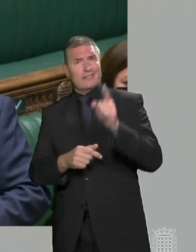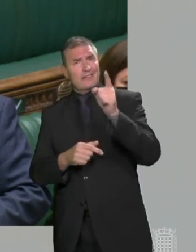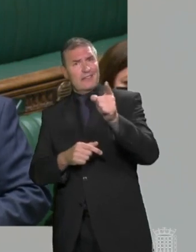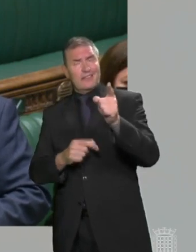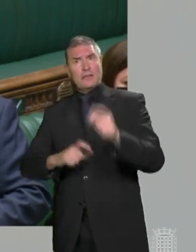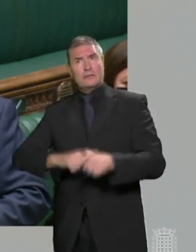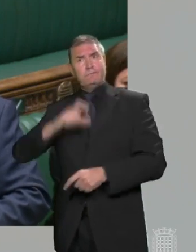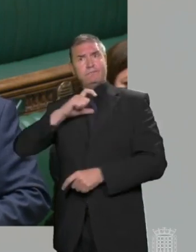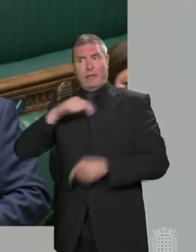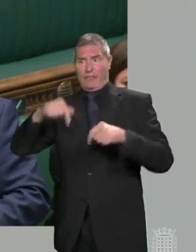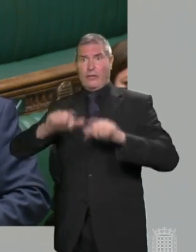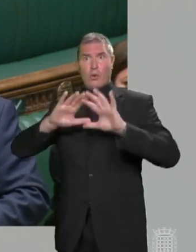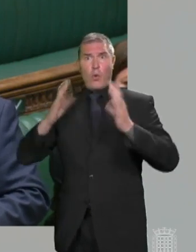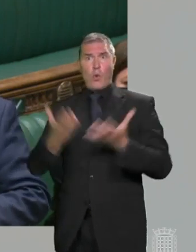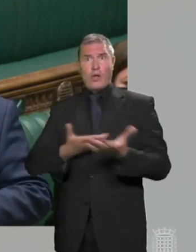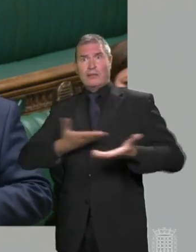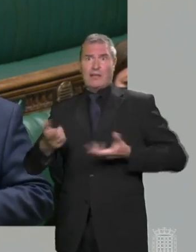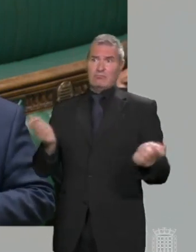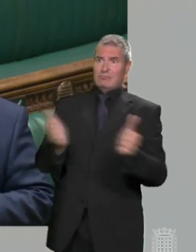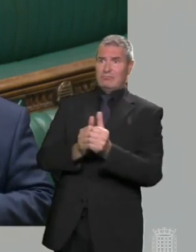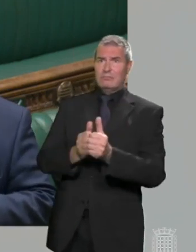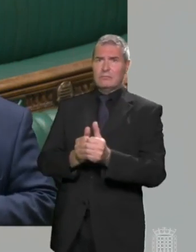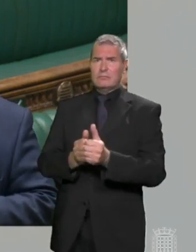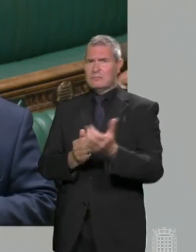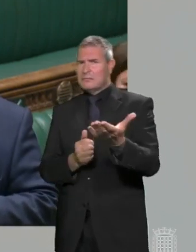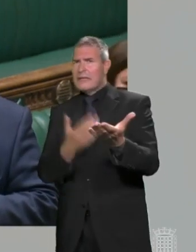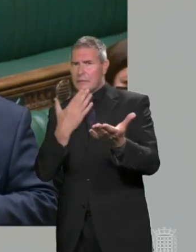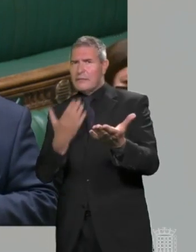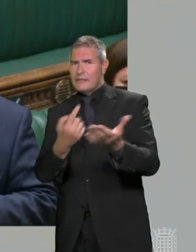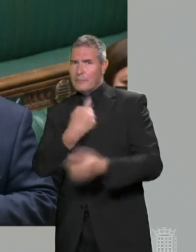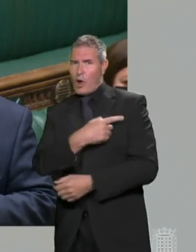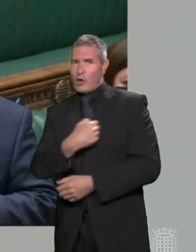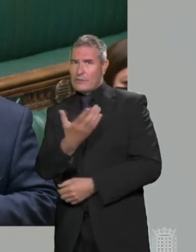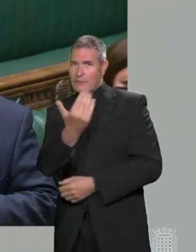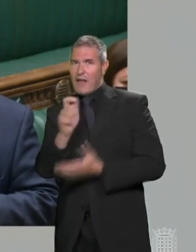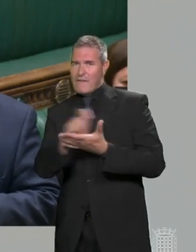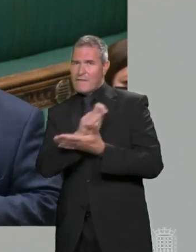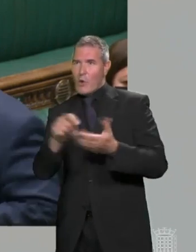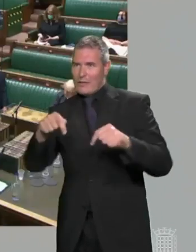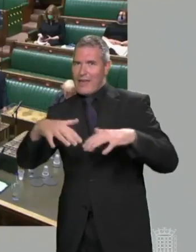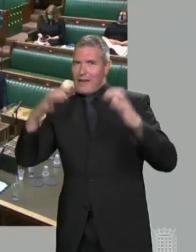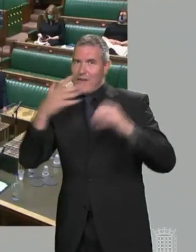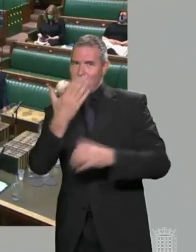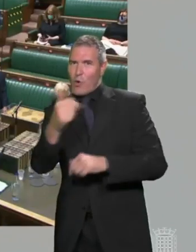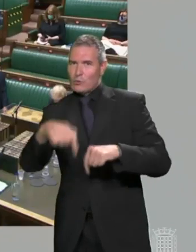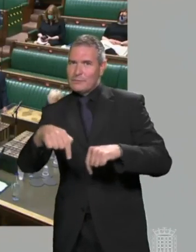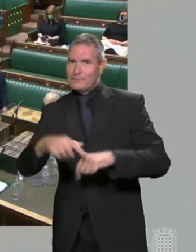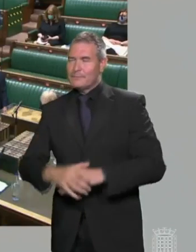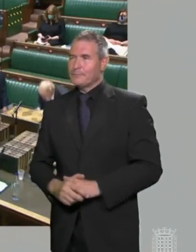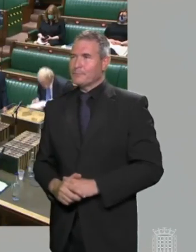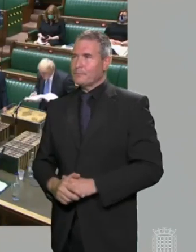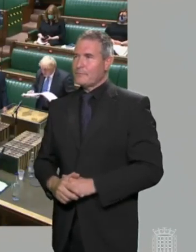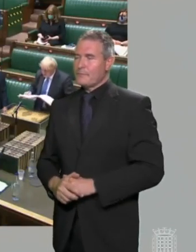confident about the benefits of this deal, does he have the guts to put it to a vote in this House? Yes, Prime